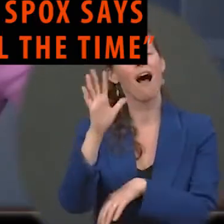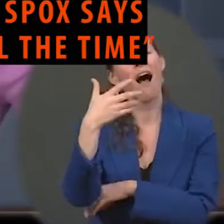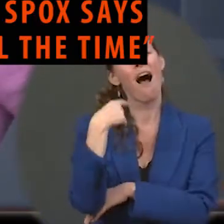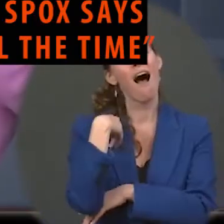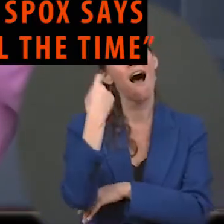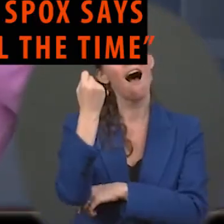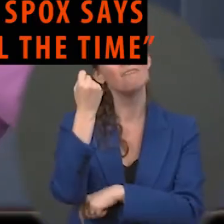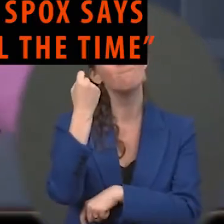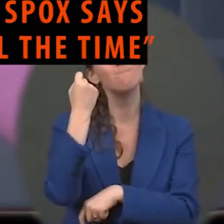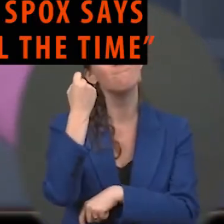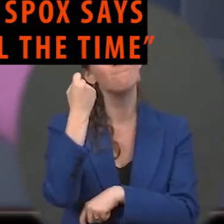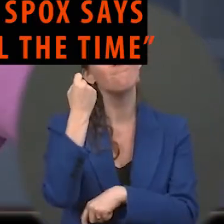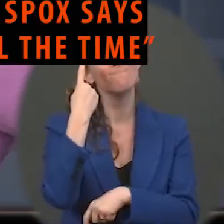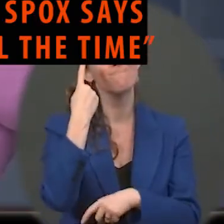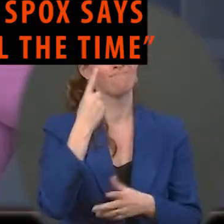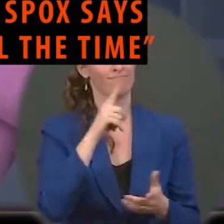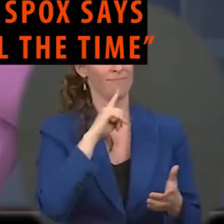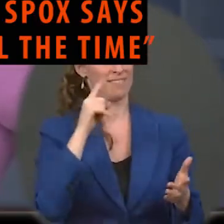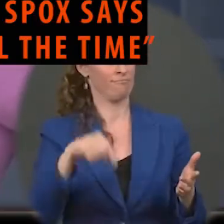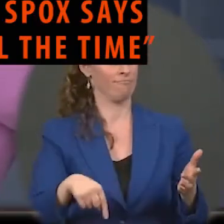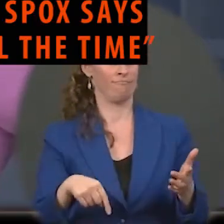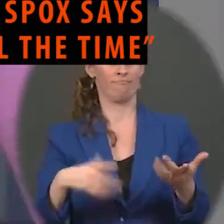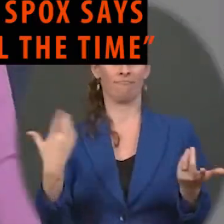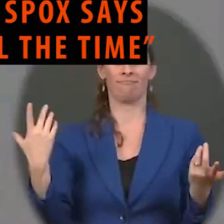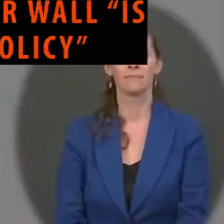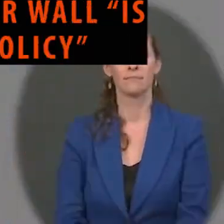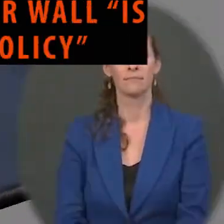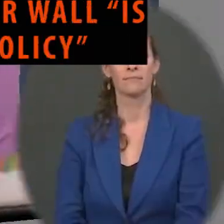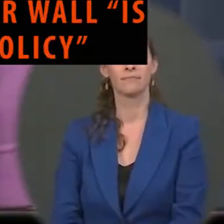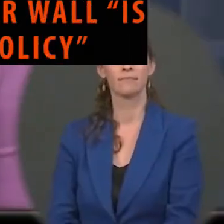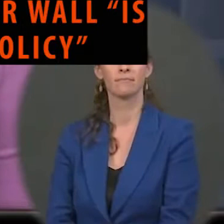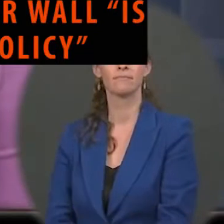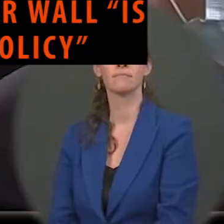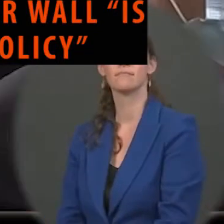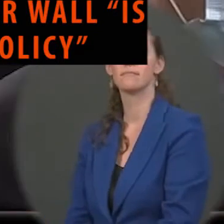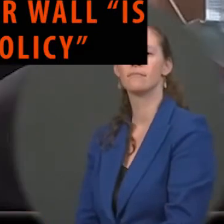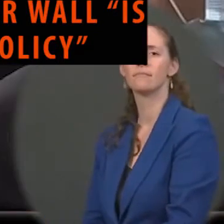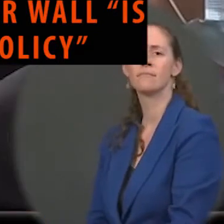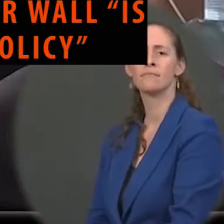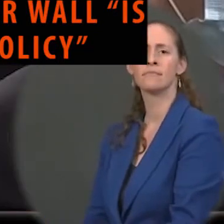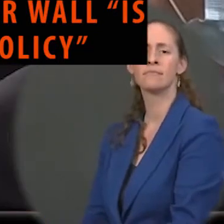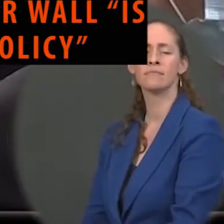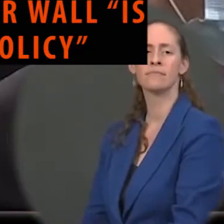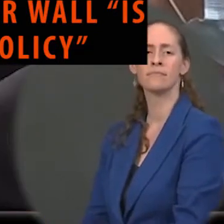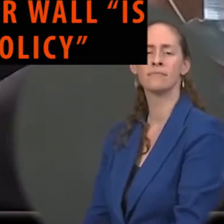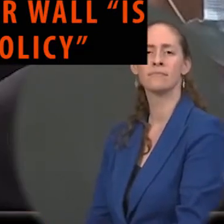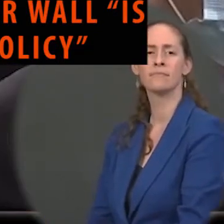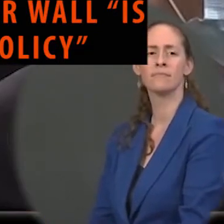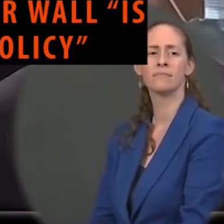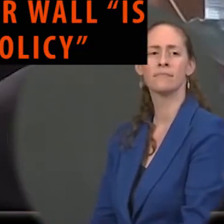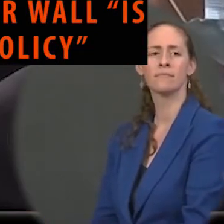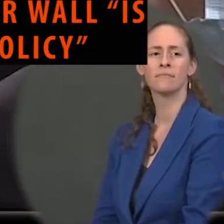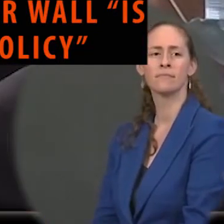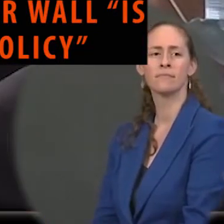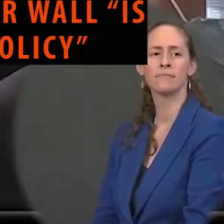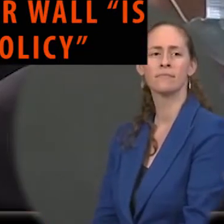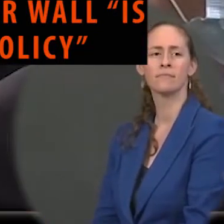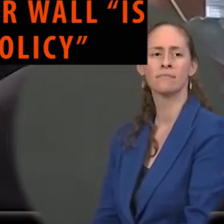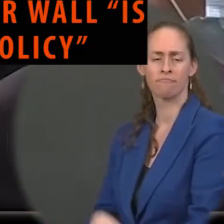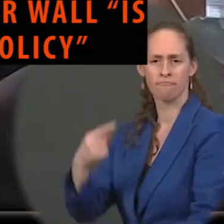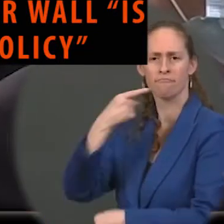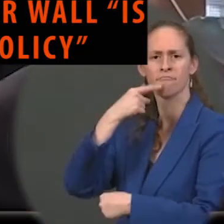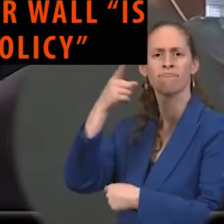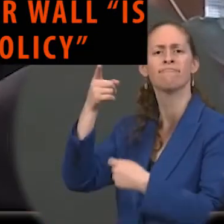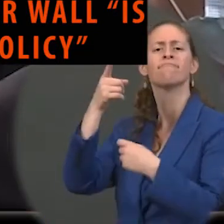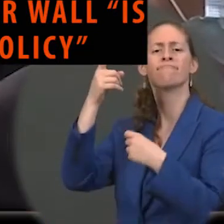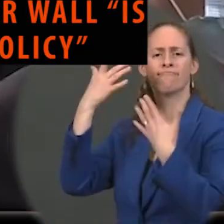this is a large White House press corps. But he does take questions. The The The Press- President Salmanis to lead Customs and Border Protection said in a Senate confirmation